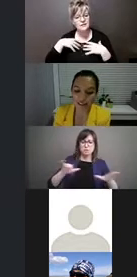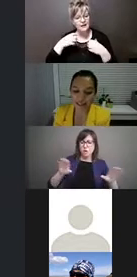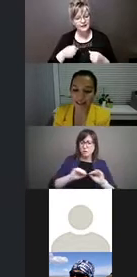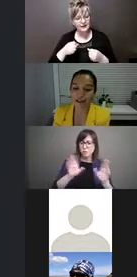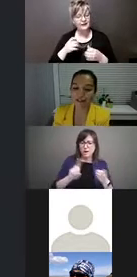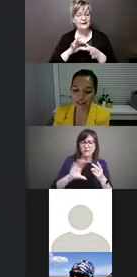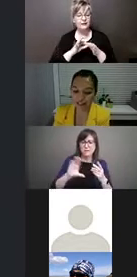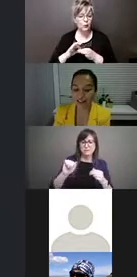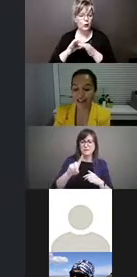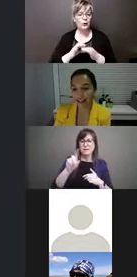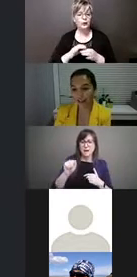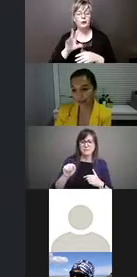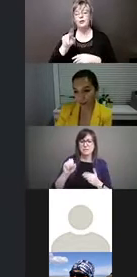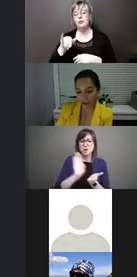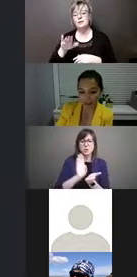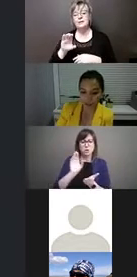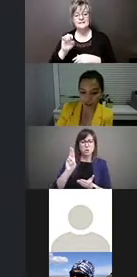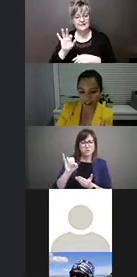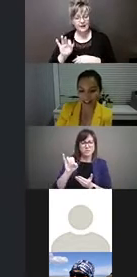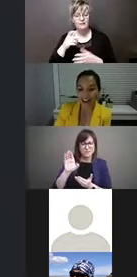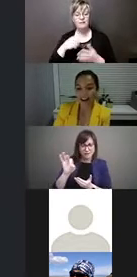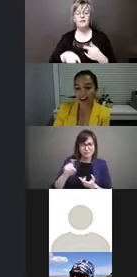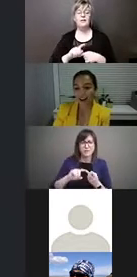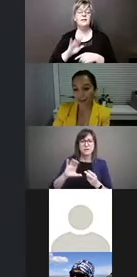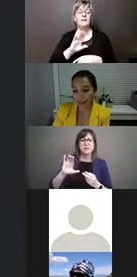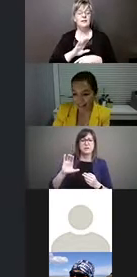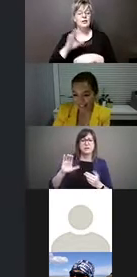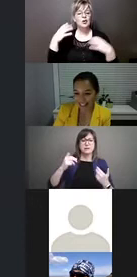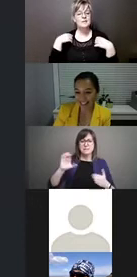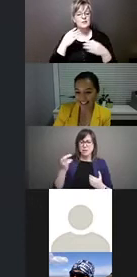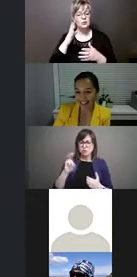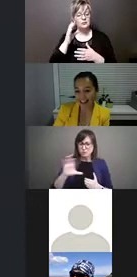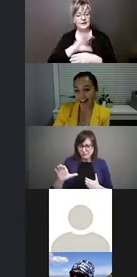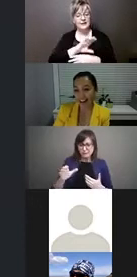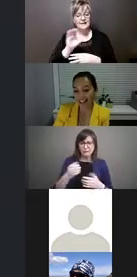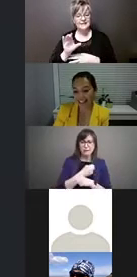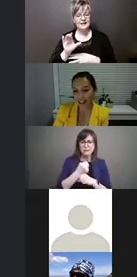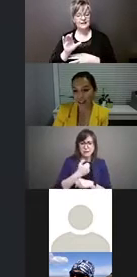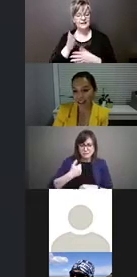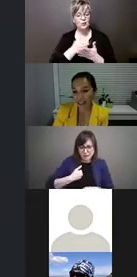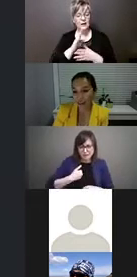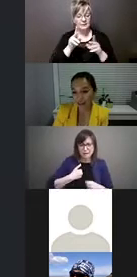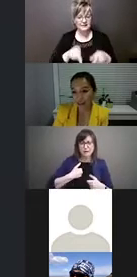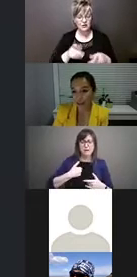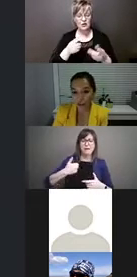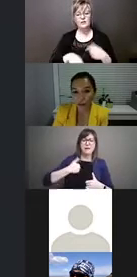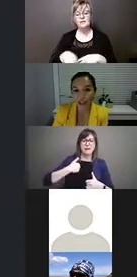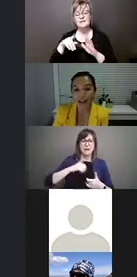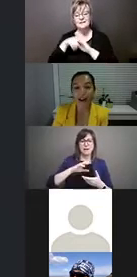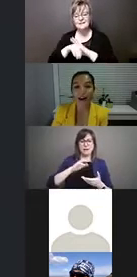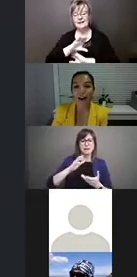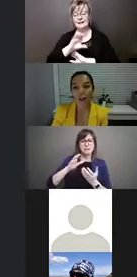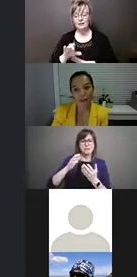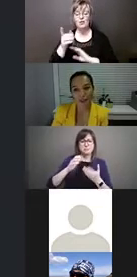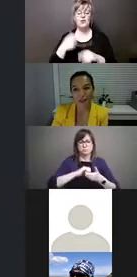CASDA, EMSF, the Canadian Human Rights Commission, Statistics Canada, and the Canadian Coalition on the Rights of Children.